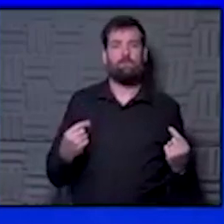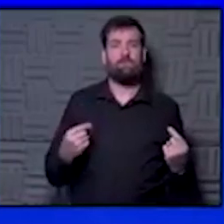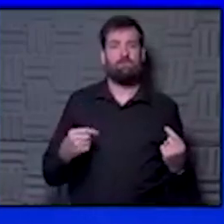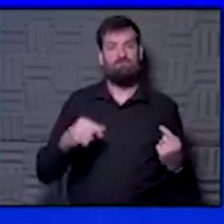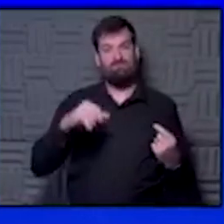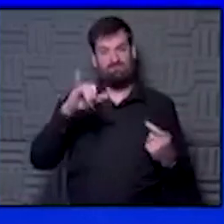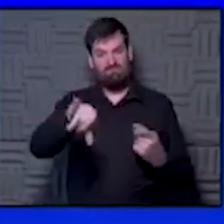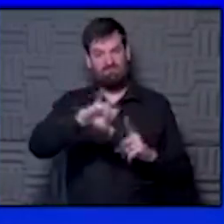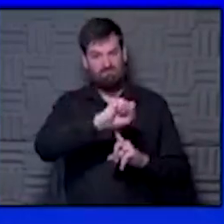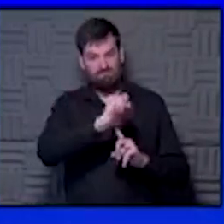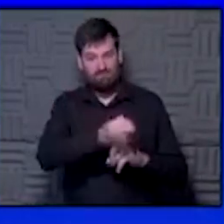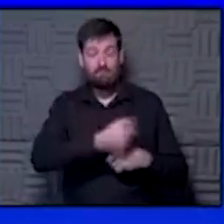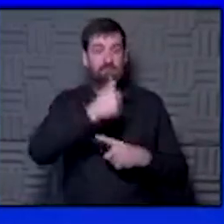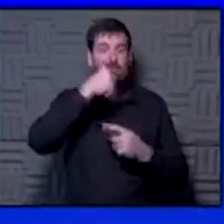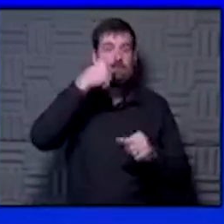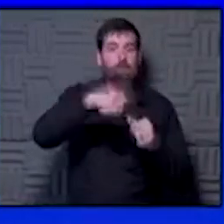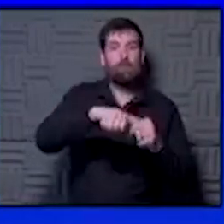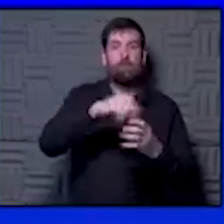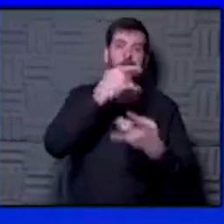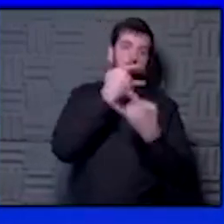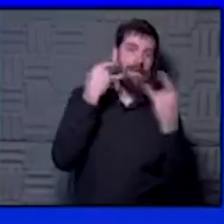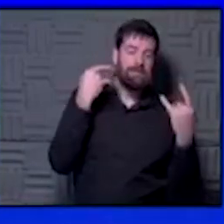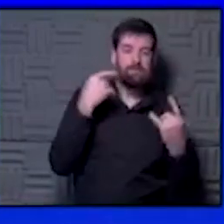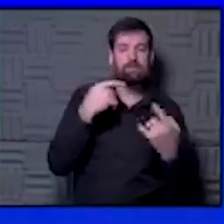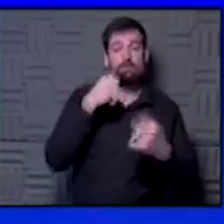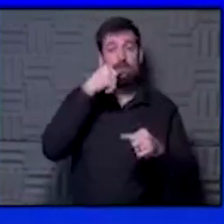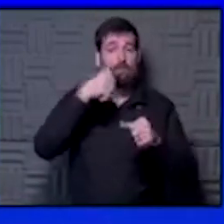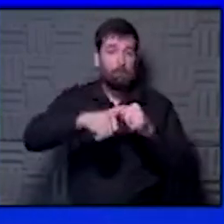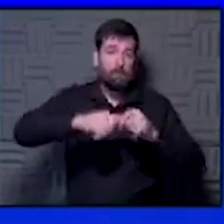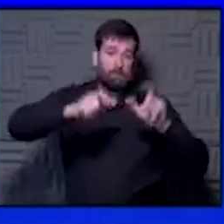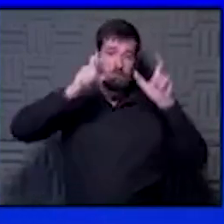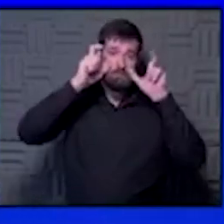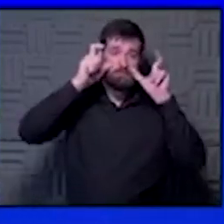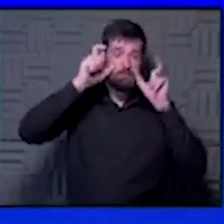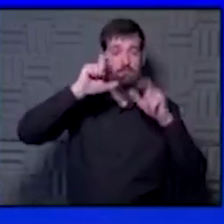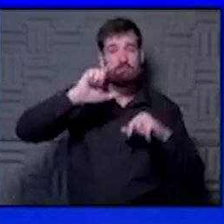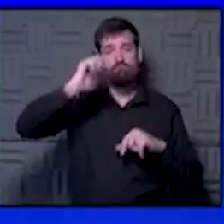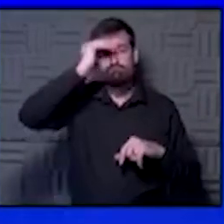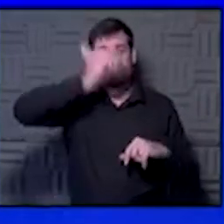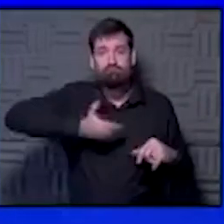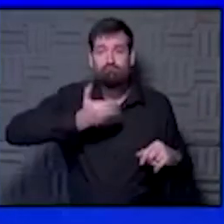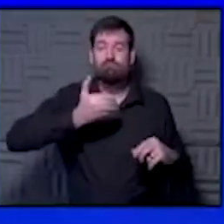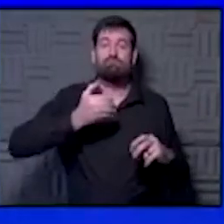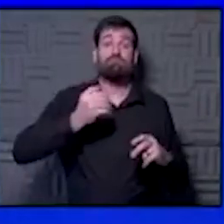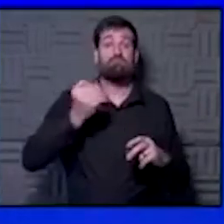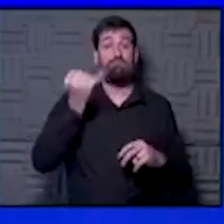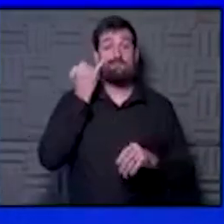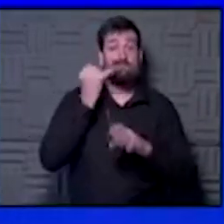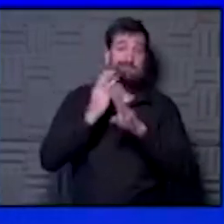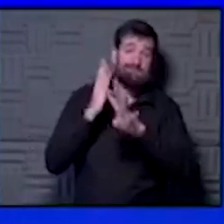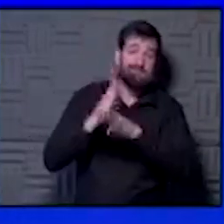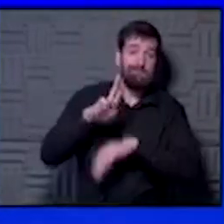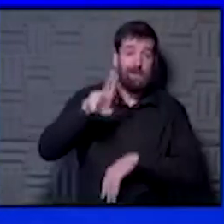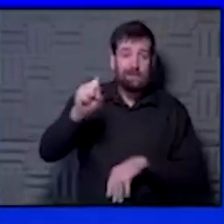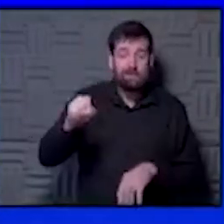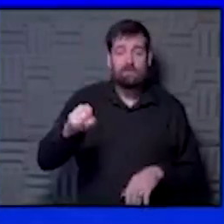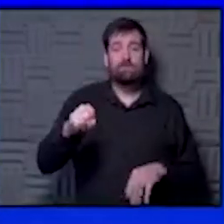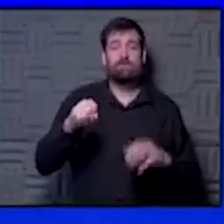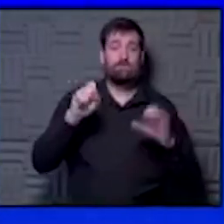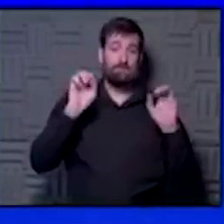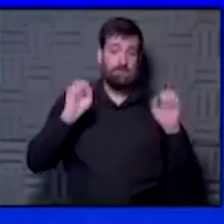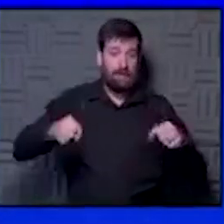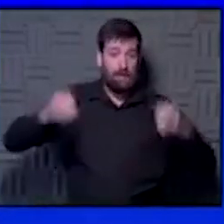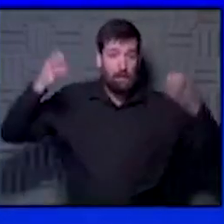in those situations, remember to wear your mask, remember to wear your eye protection or your goggles. If you're on a bus, if you can have, you know,